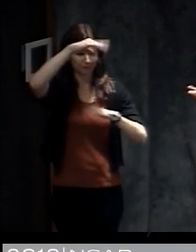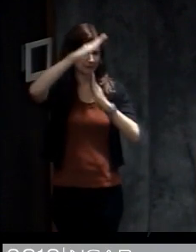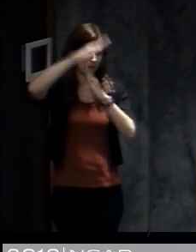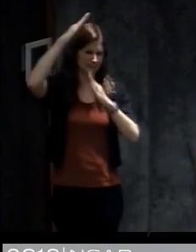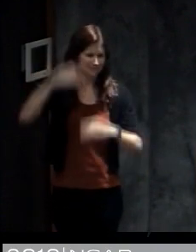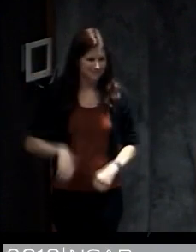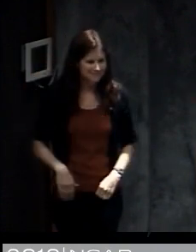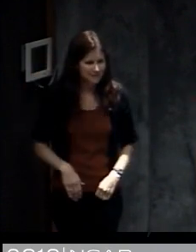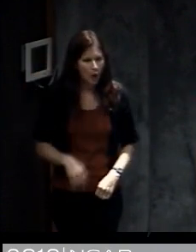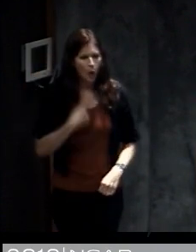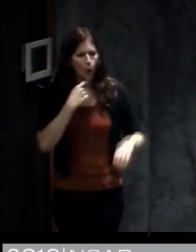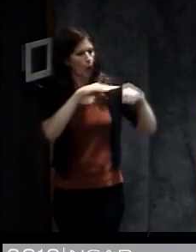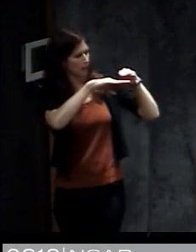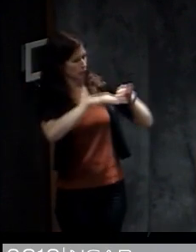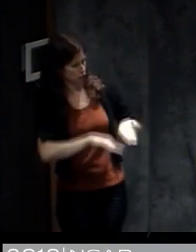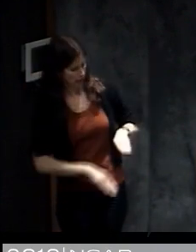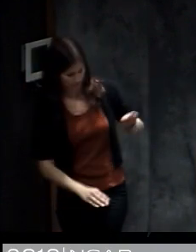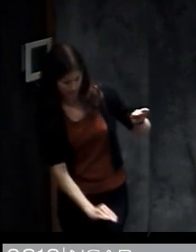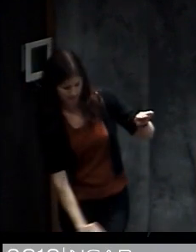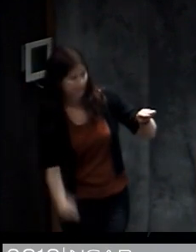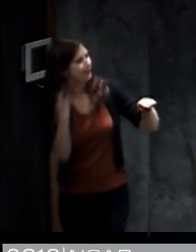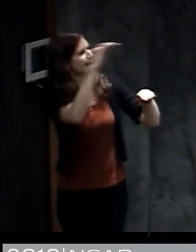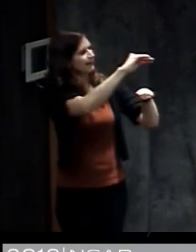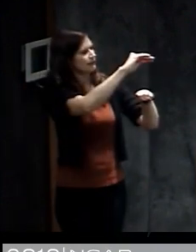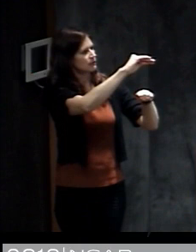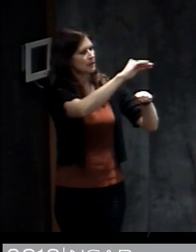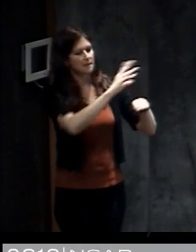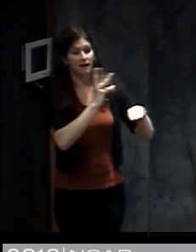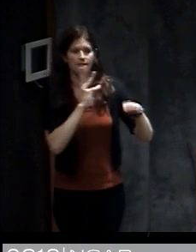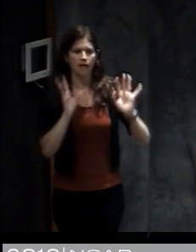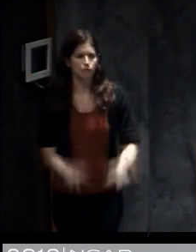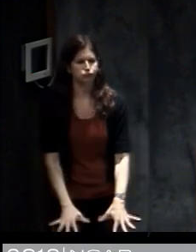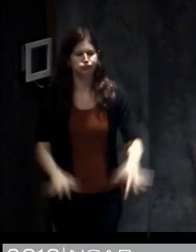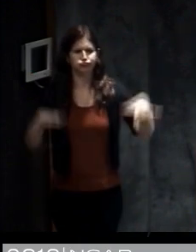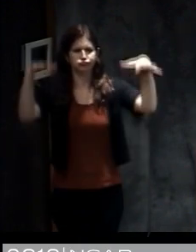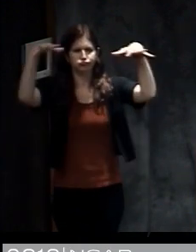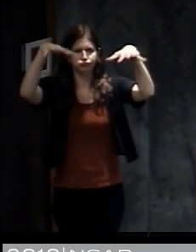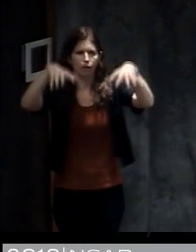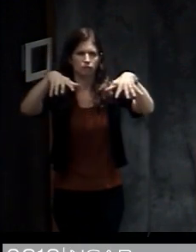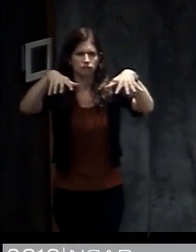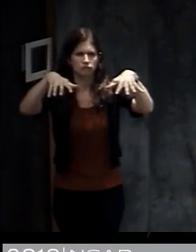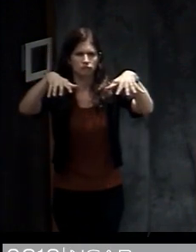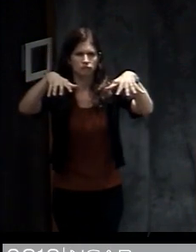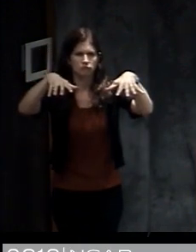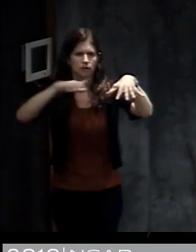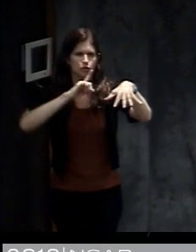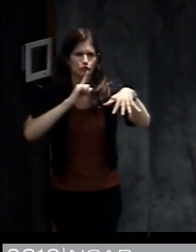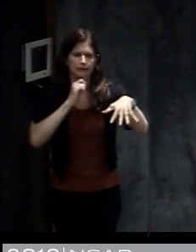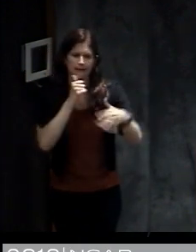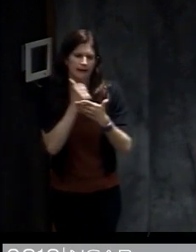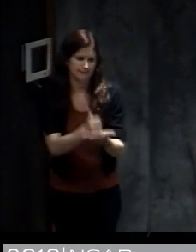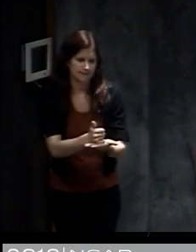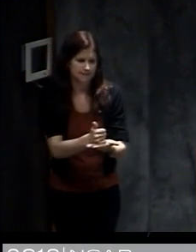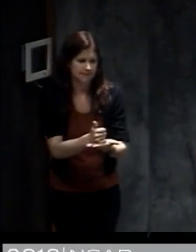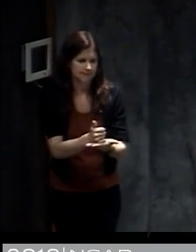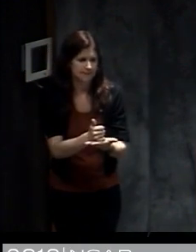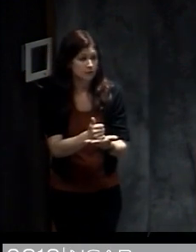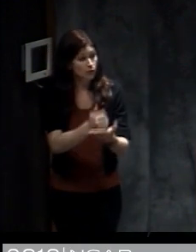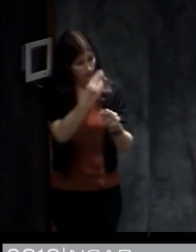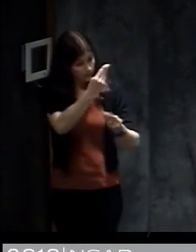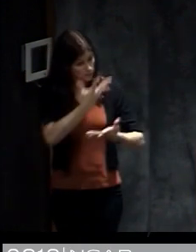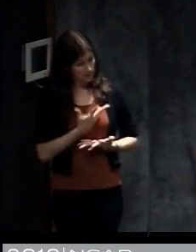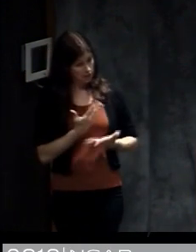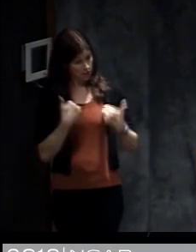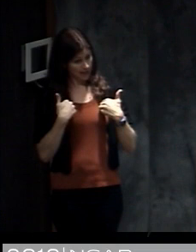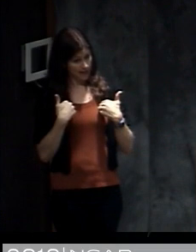bookshelf. But the flooding was so high that it flooded everything. And so it was really this tragic example of people who did have information about the